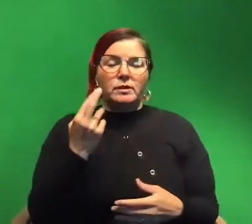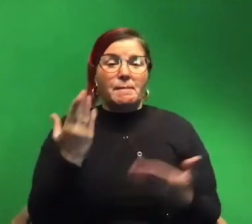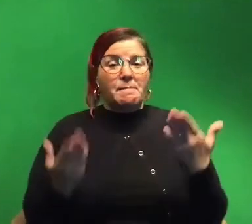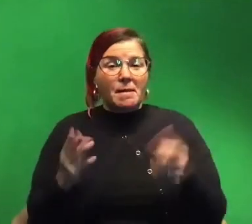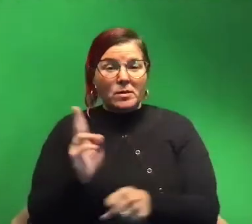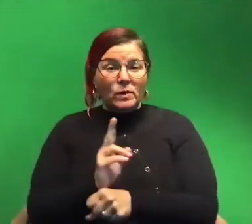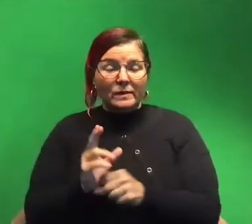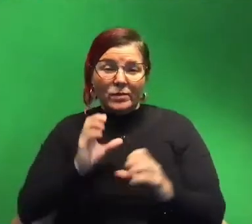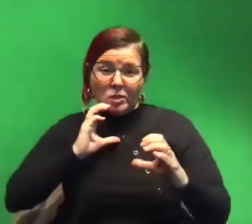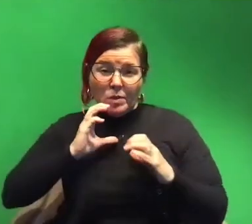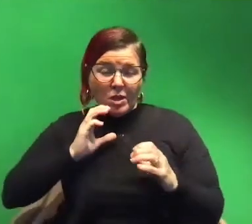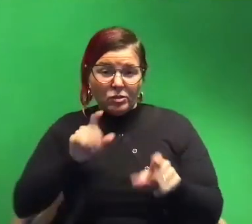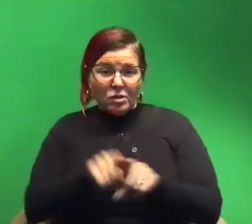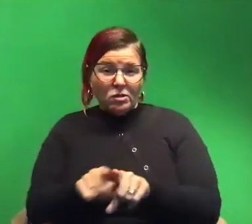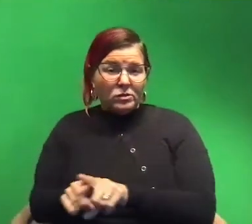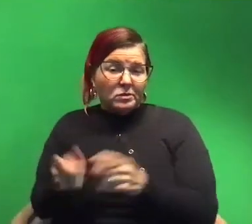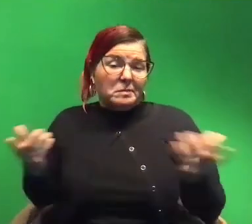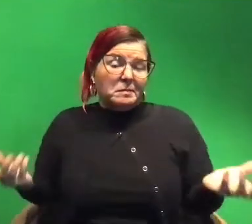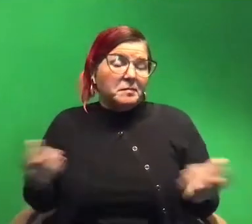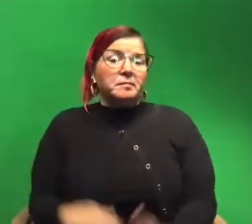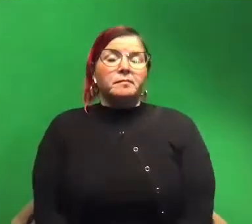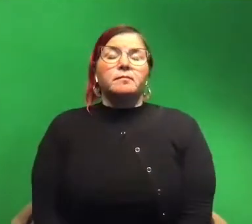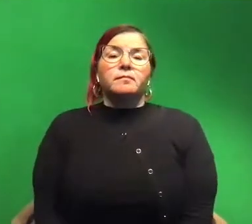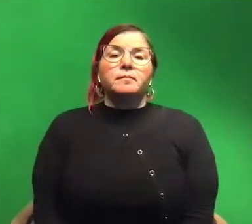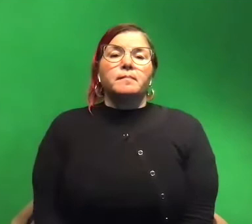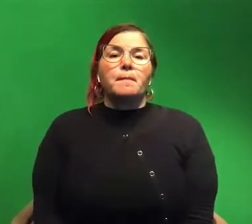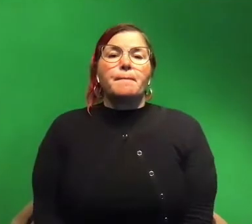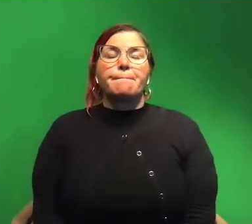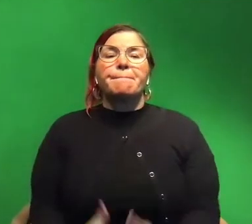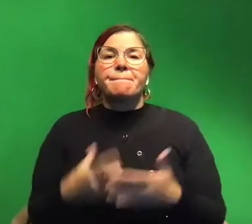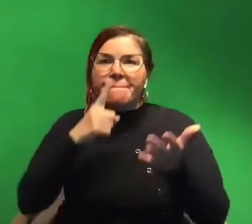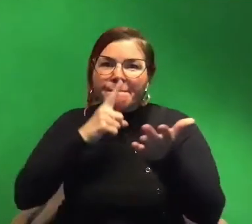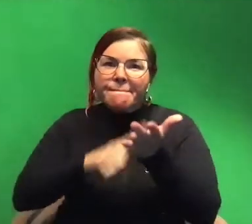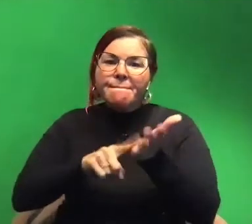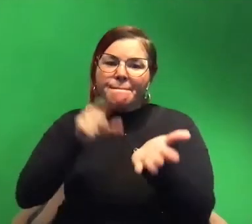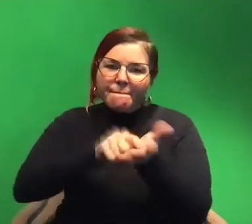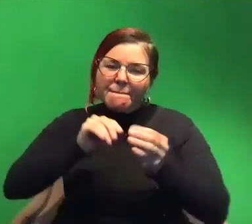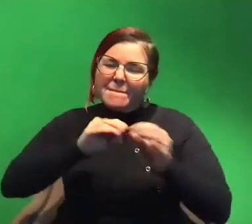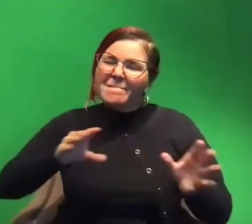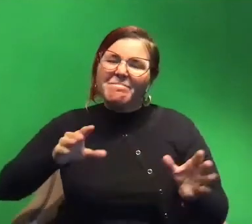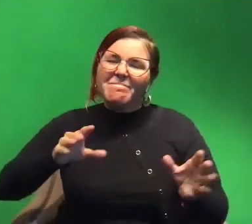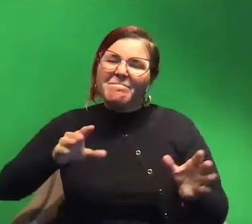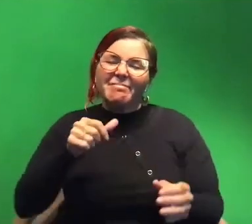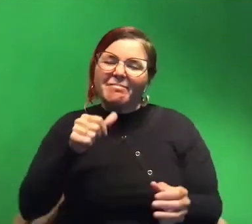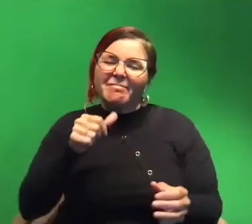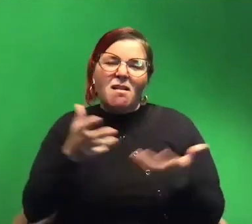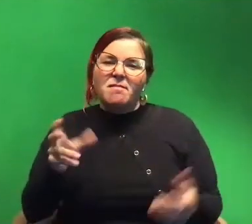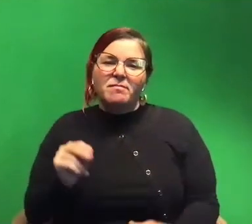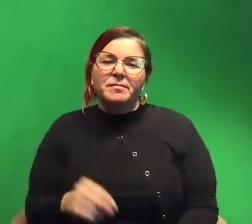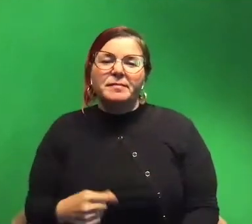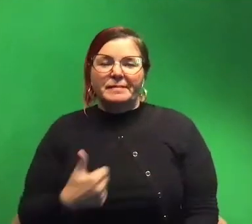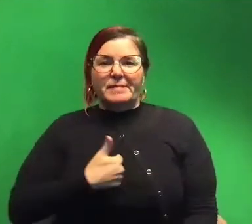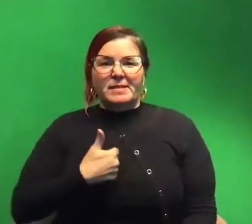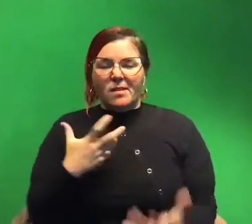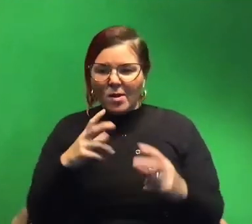it for communication as well. Um there hasn't been a ton that's been published on this. was something I was really like wanting